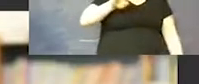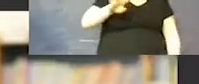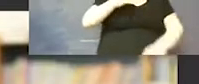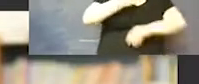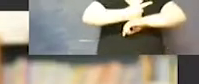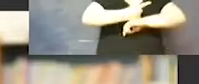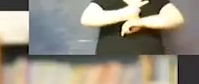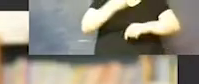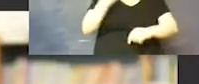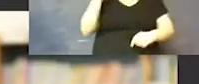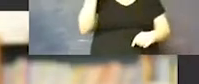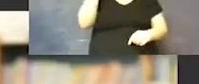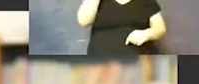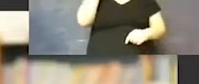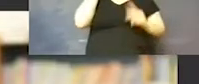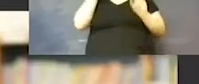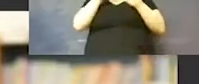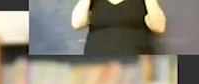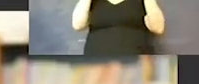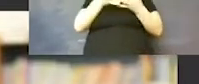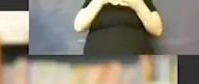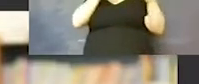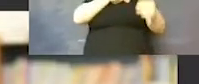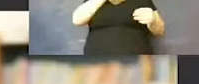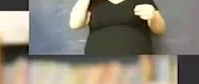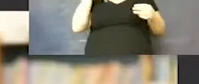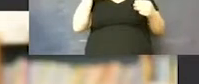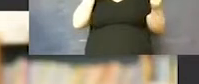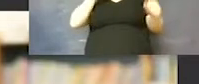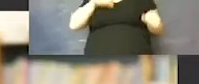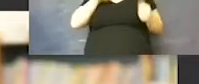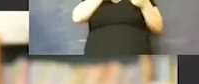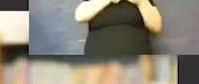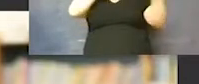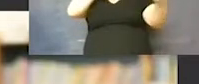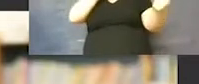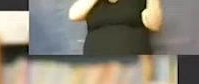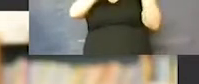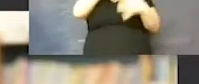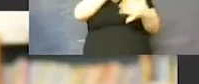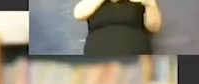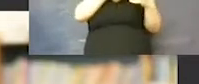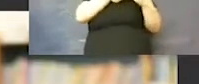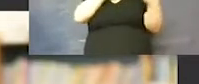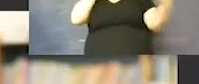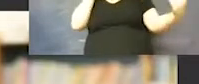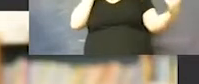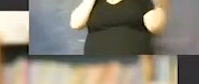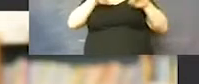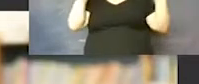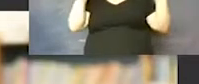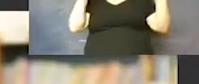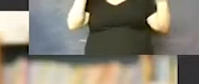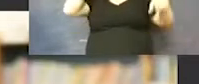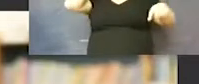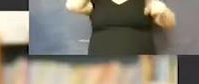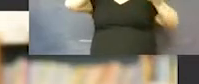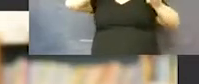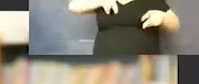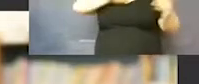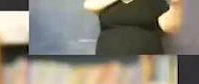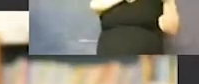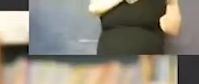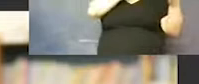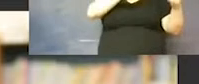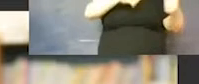family members can maintain social distance. If the close contact does not live in the household, then the quarantine